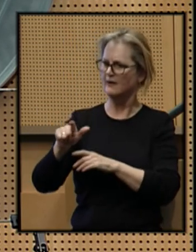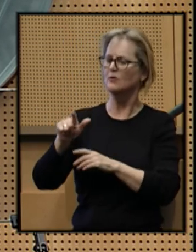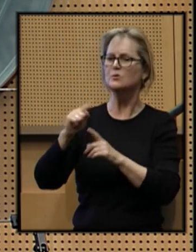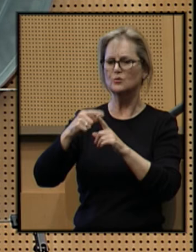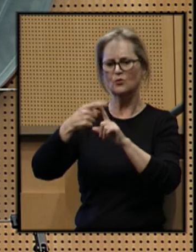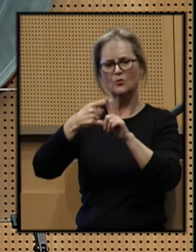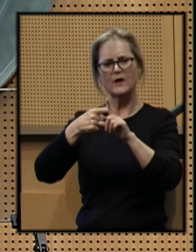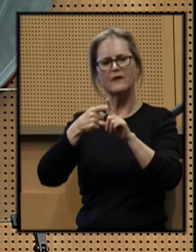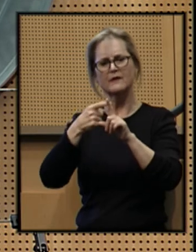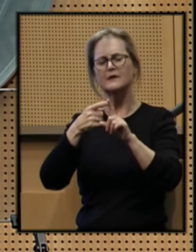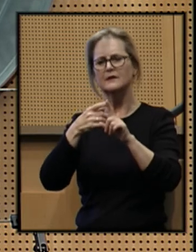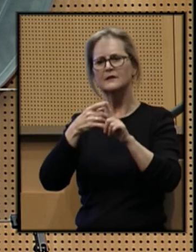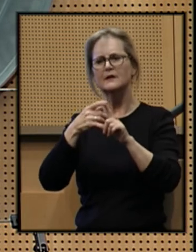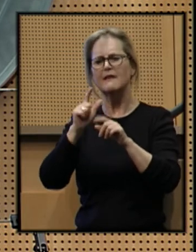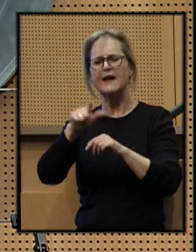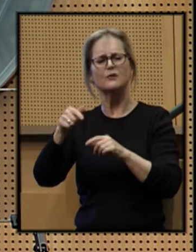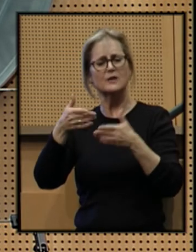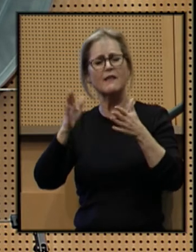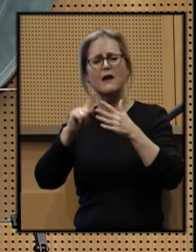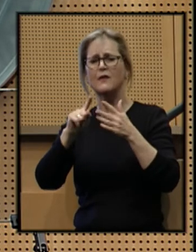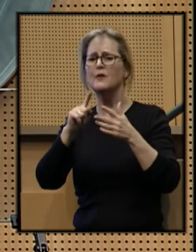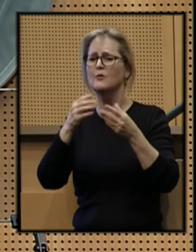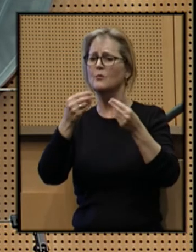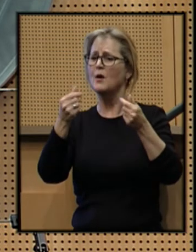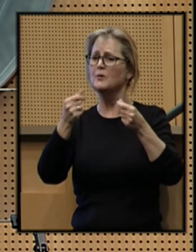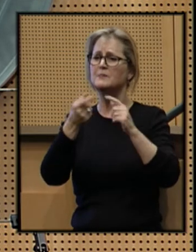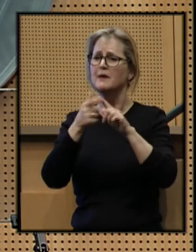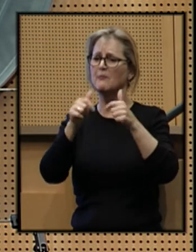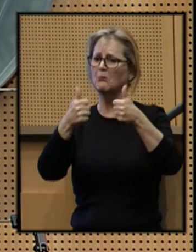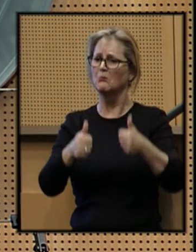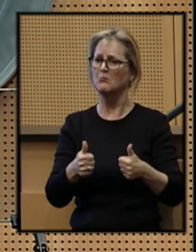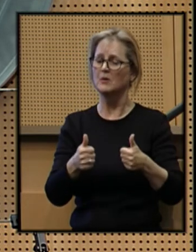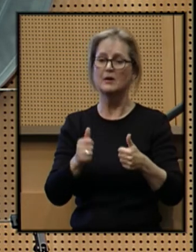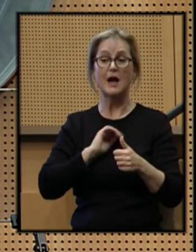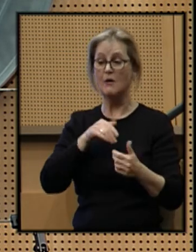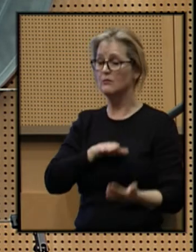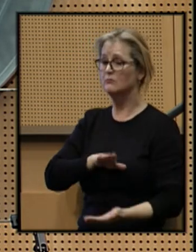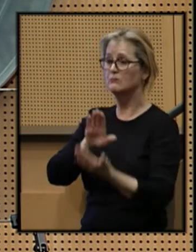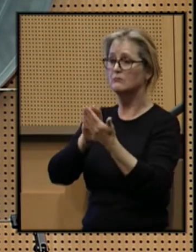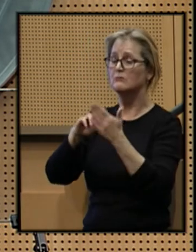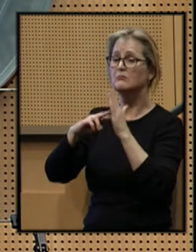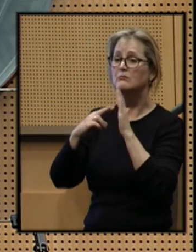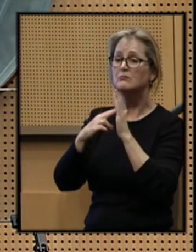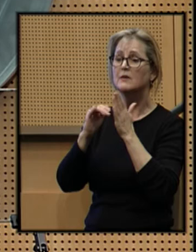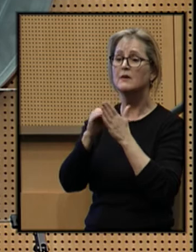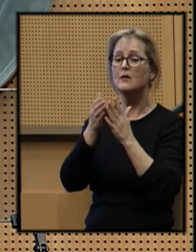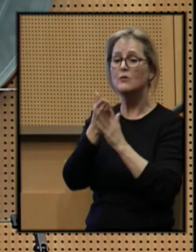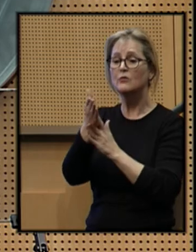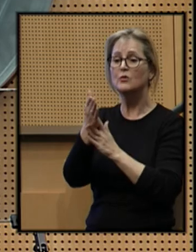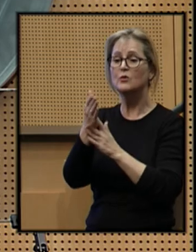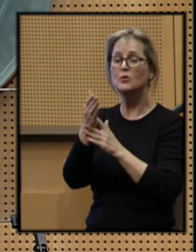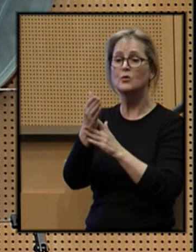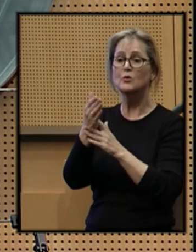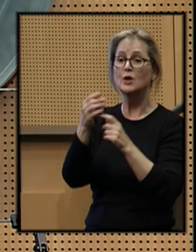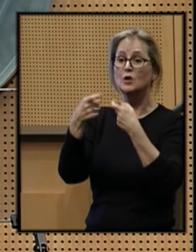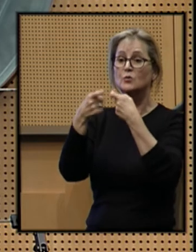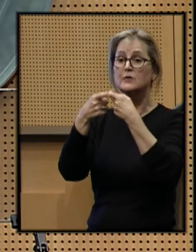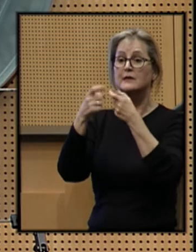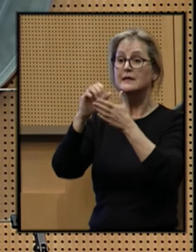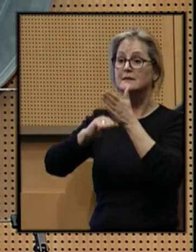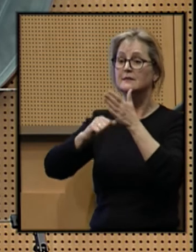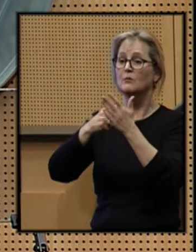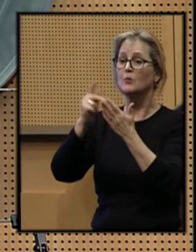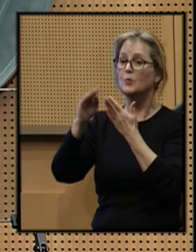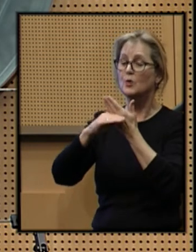to fall below acceptable standards. Our approach means that through our utility discount program,